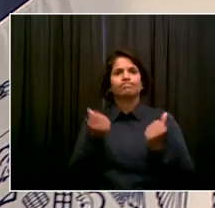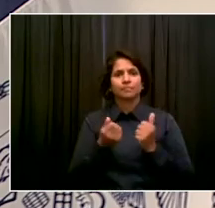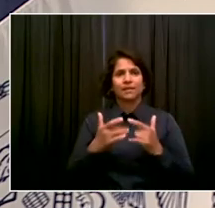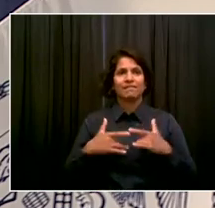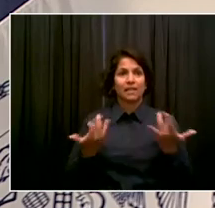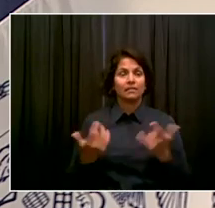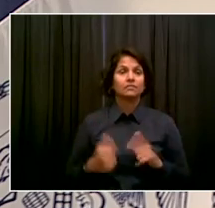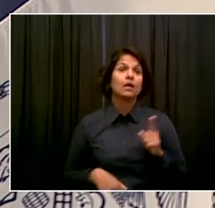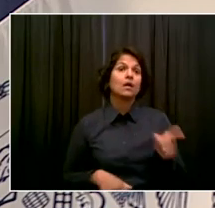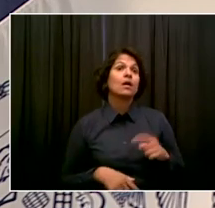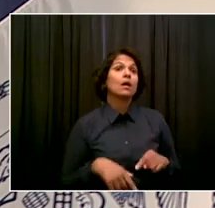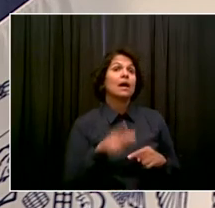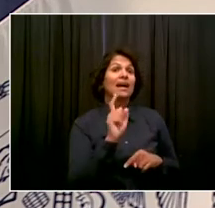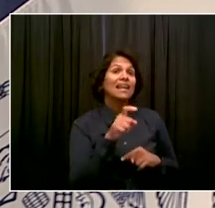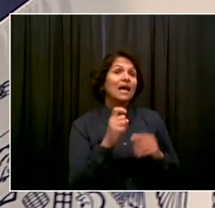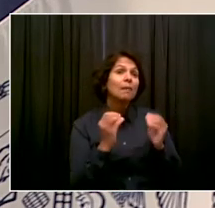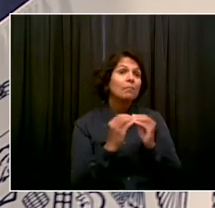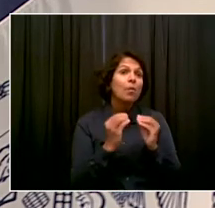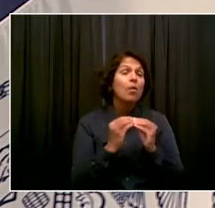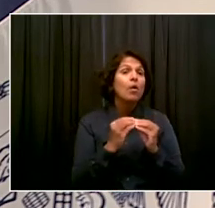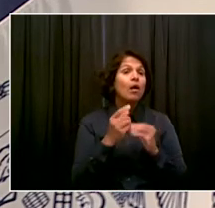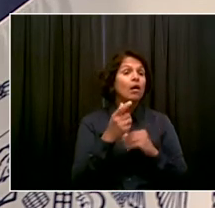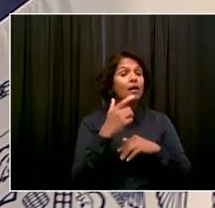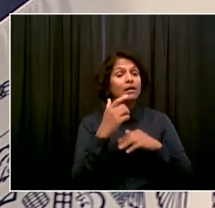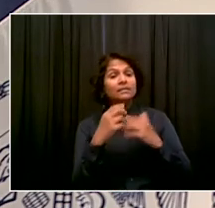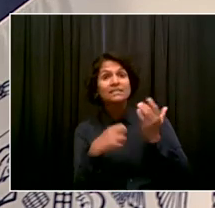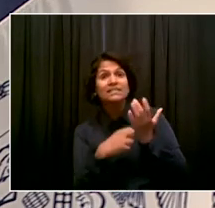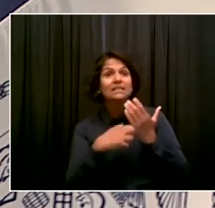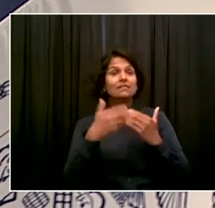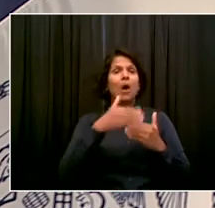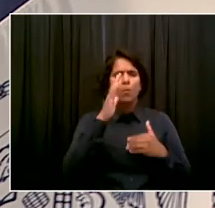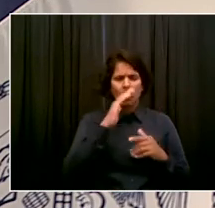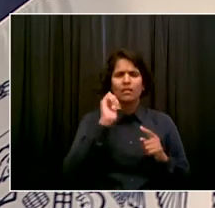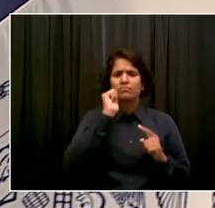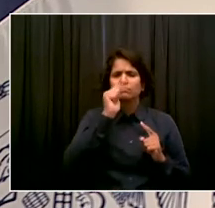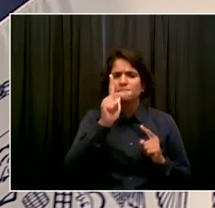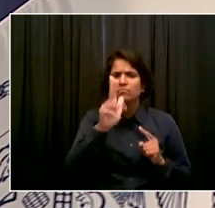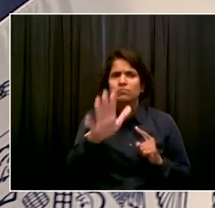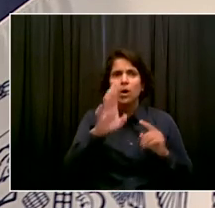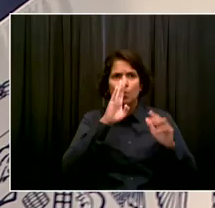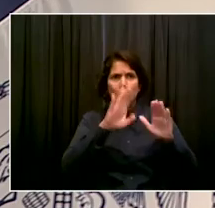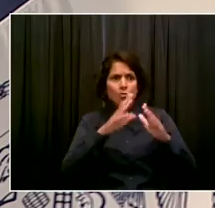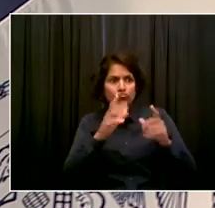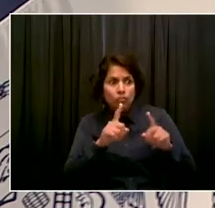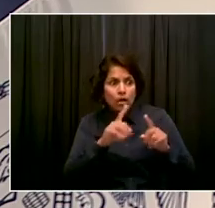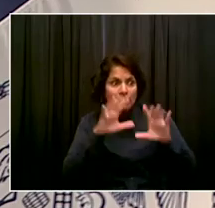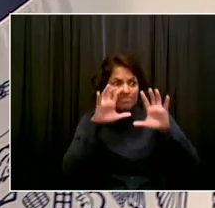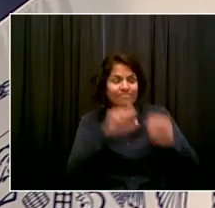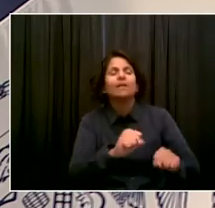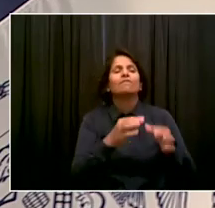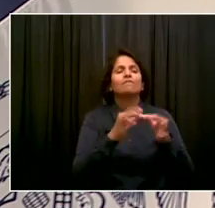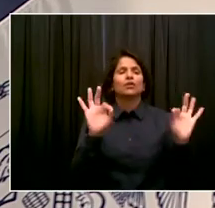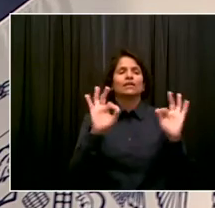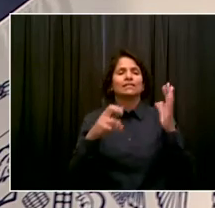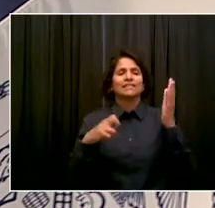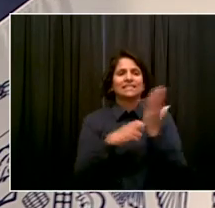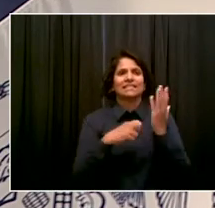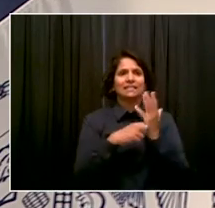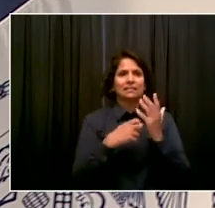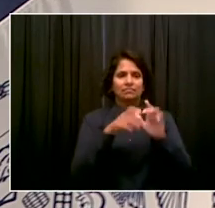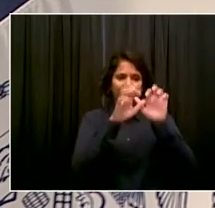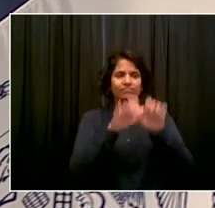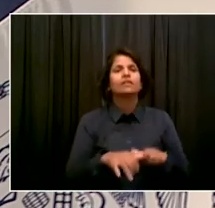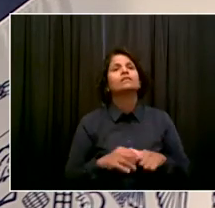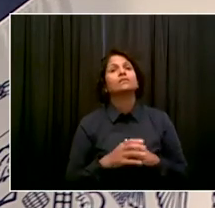New Yorkers, get ready for those moments and, you know, jump online and grab tickets because they're going to be absolutely amazing concerts.